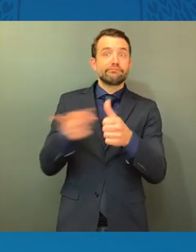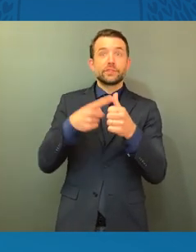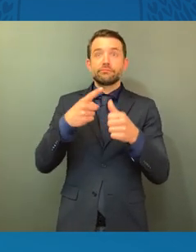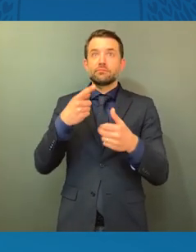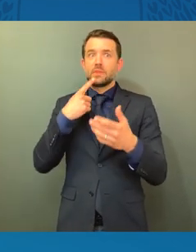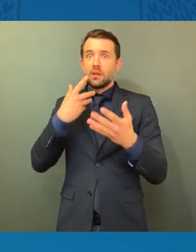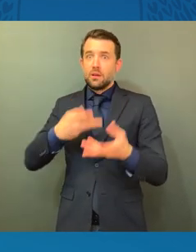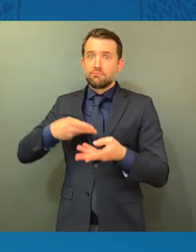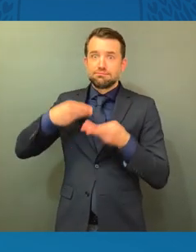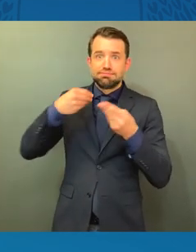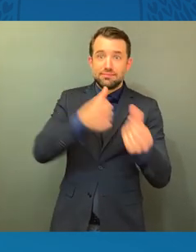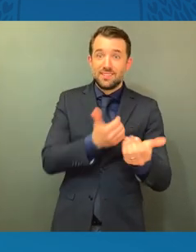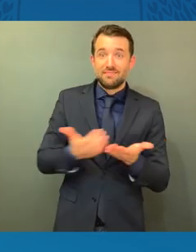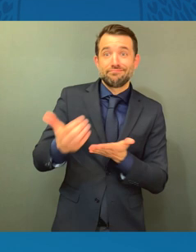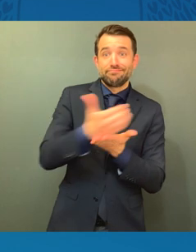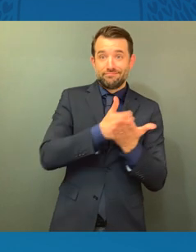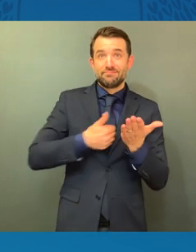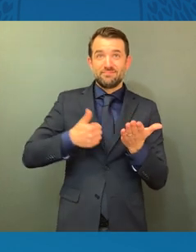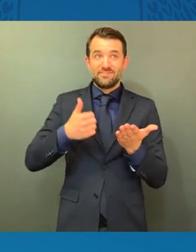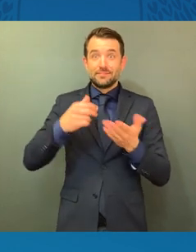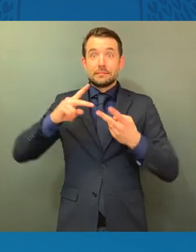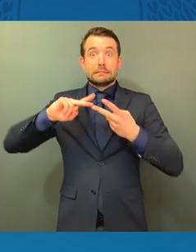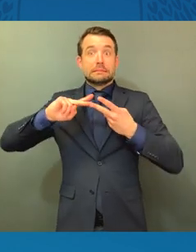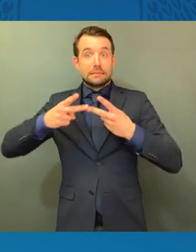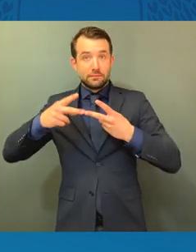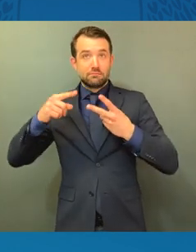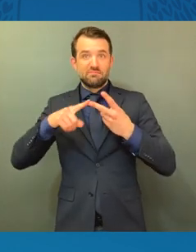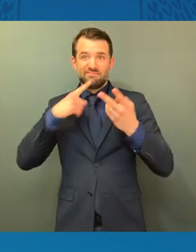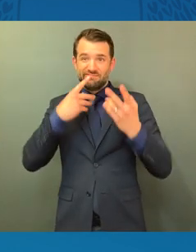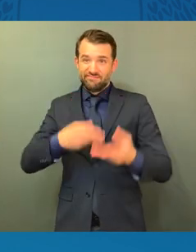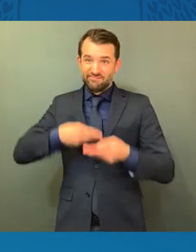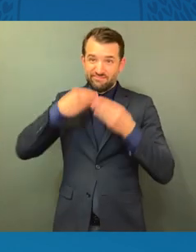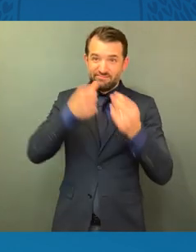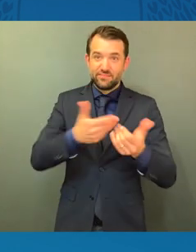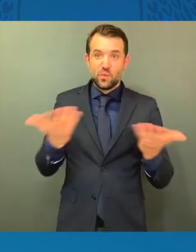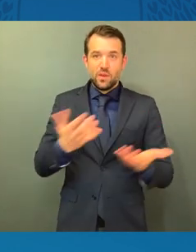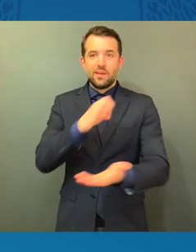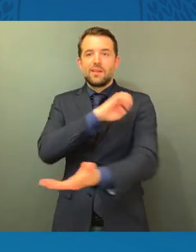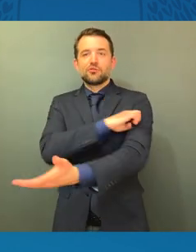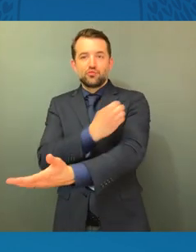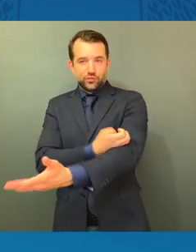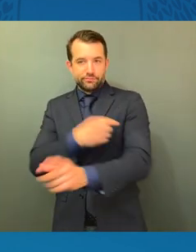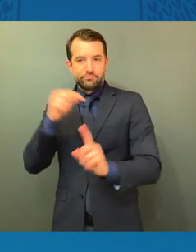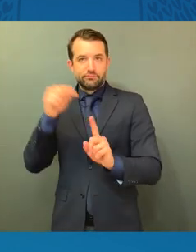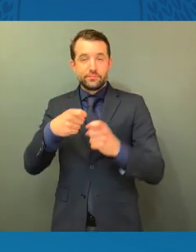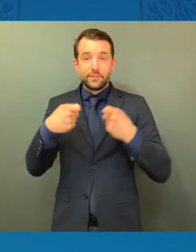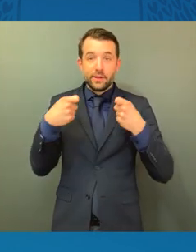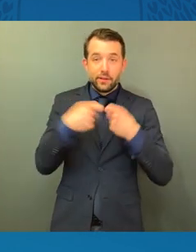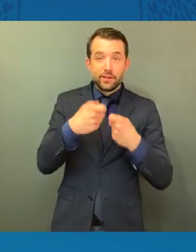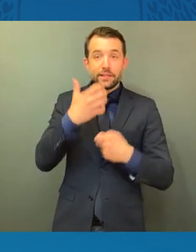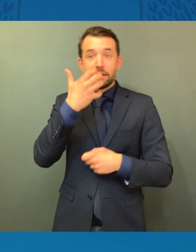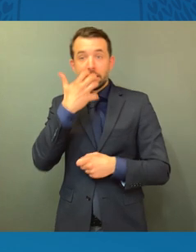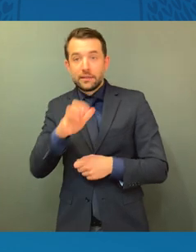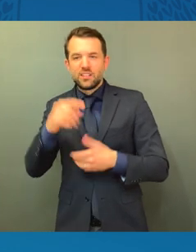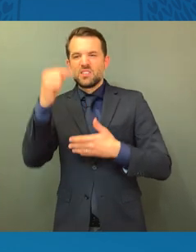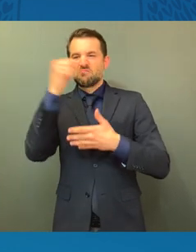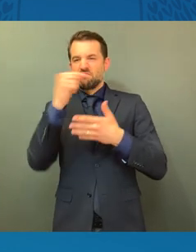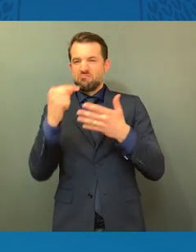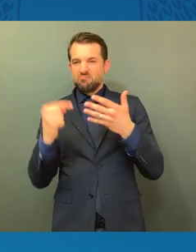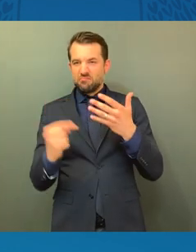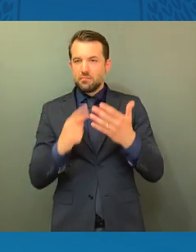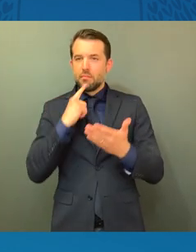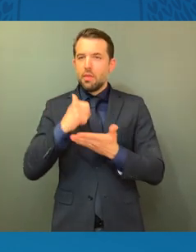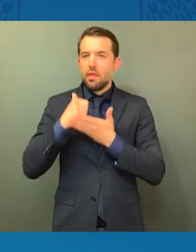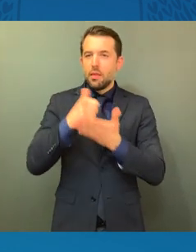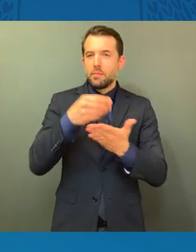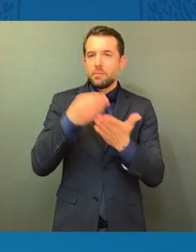bill. These grants will help schools reduce their energy costs significantly. Savings that can be reinvested